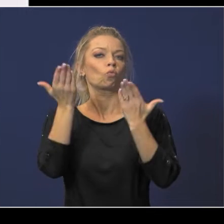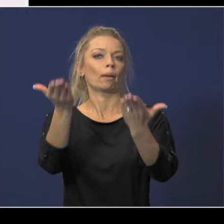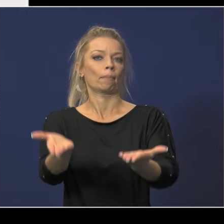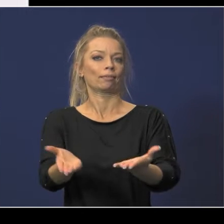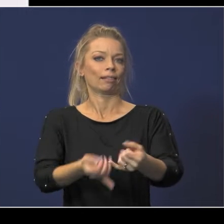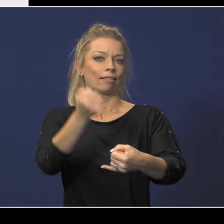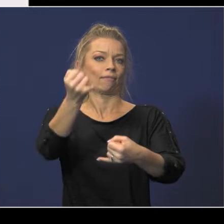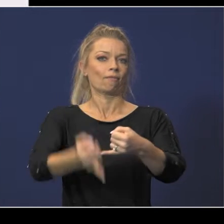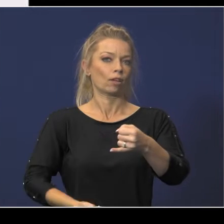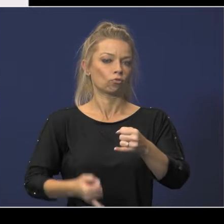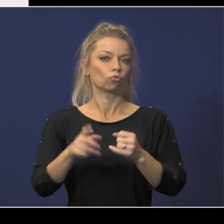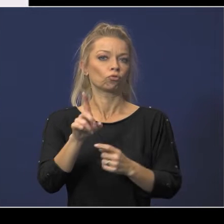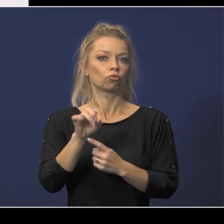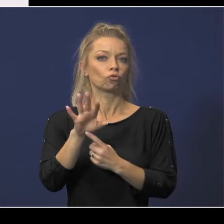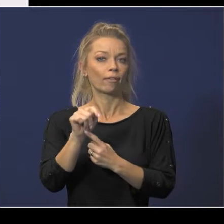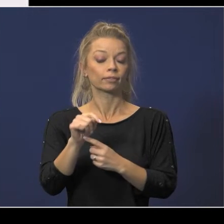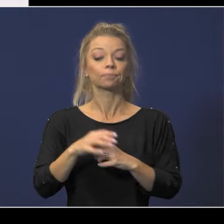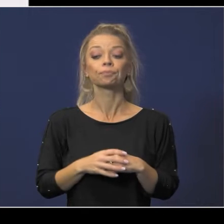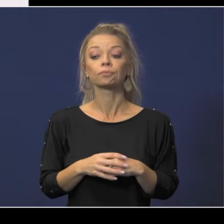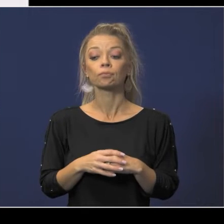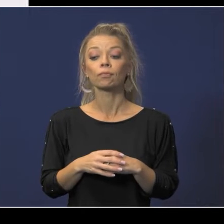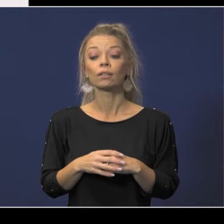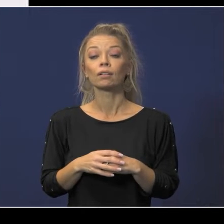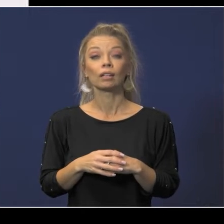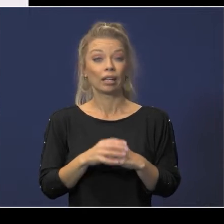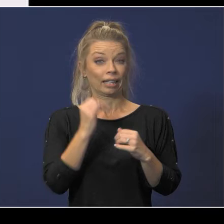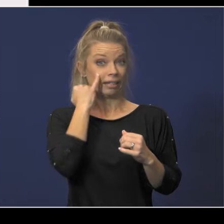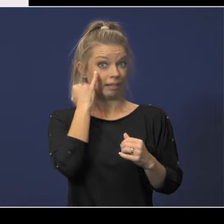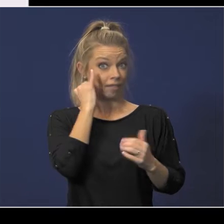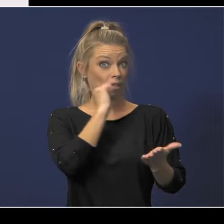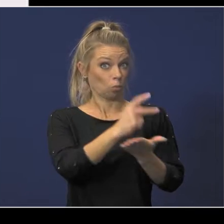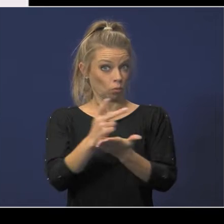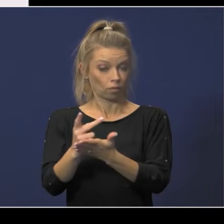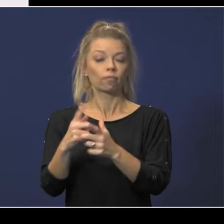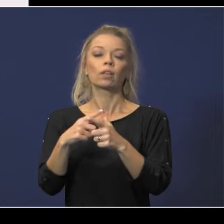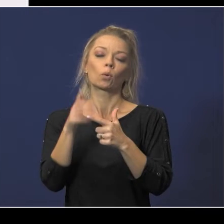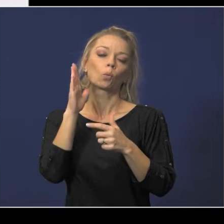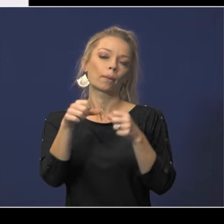14th pending approval we will post the final board approved boundary changes